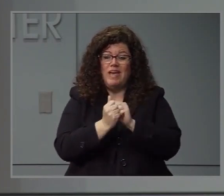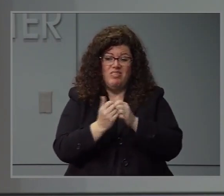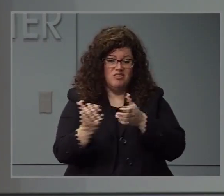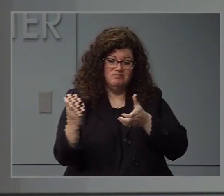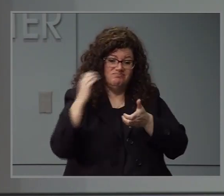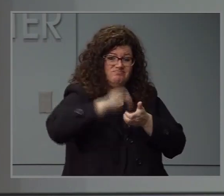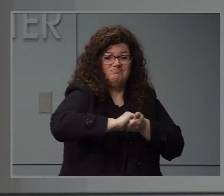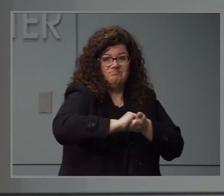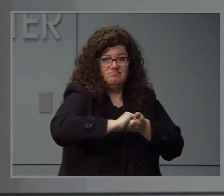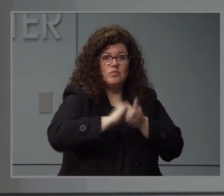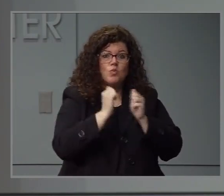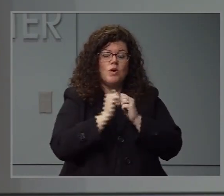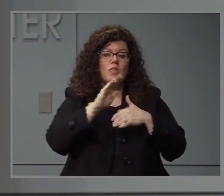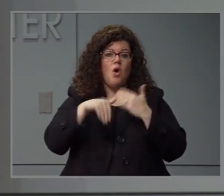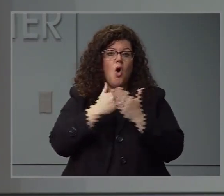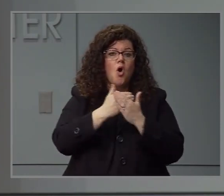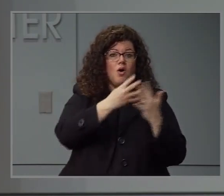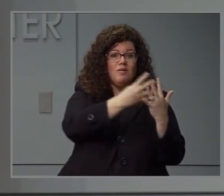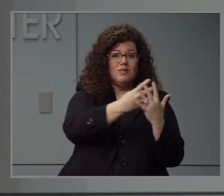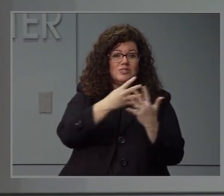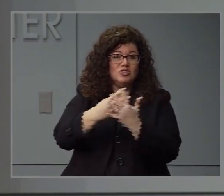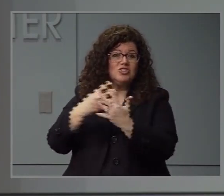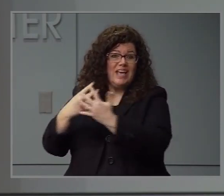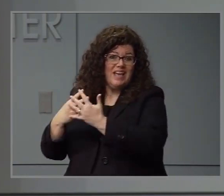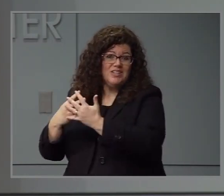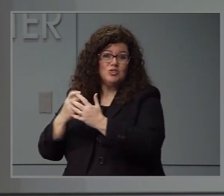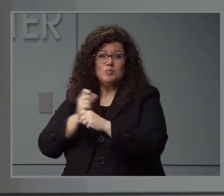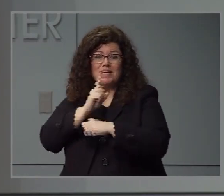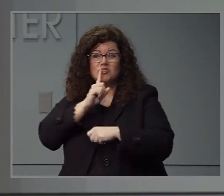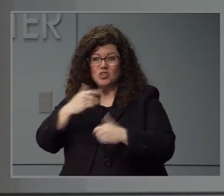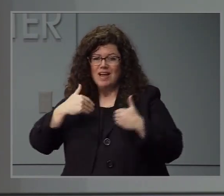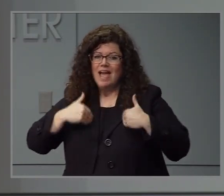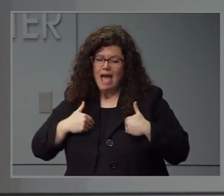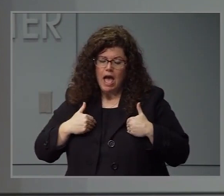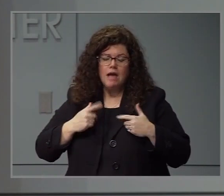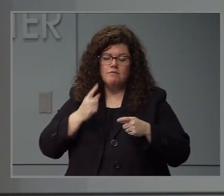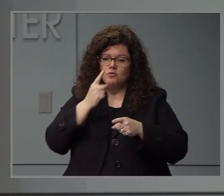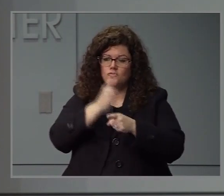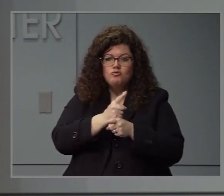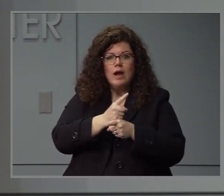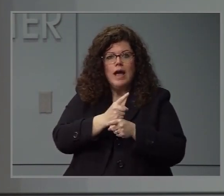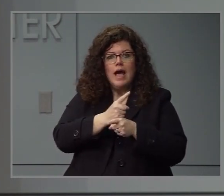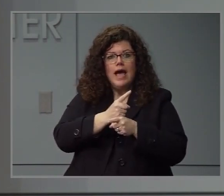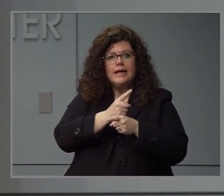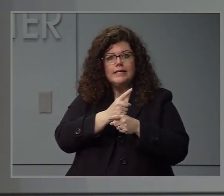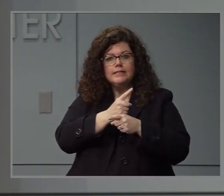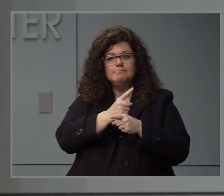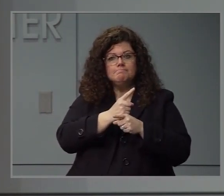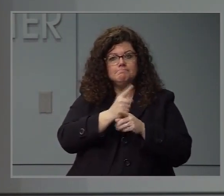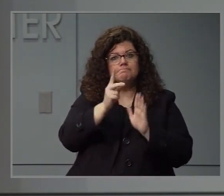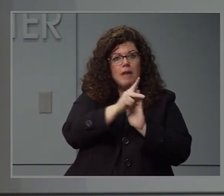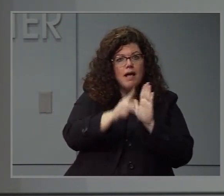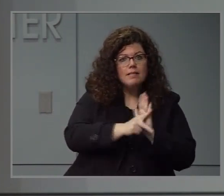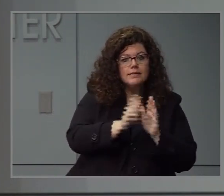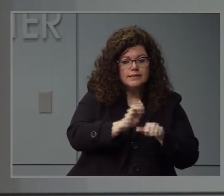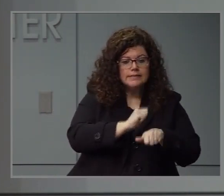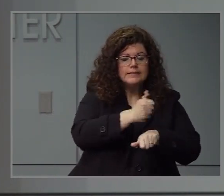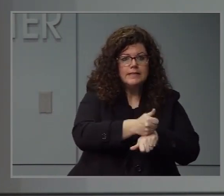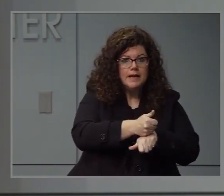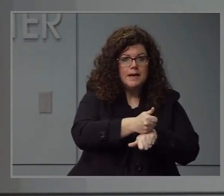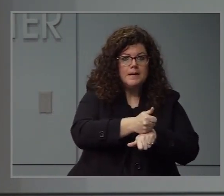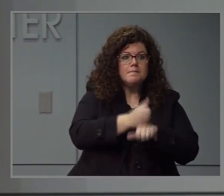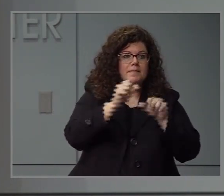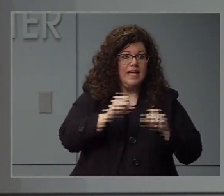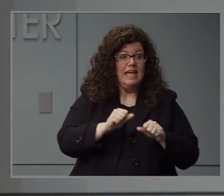the folks in all of our correctional facilities to make sure that they have the right protocols in place so that they're able